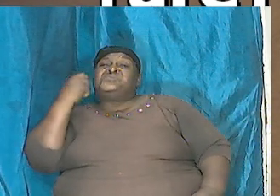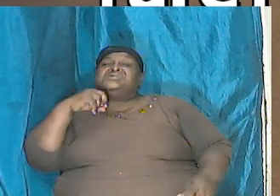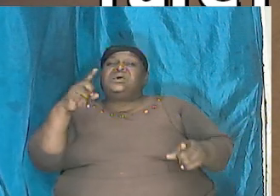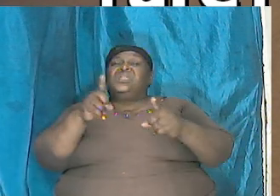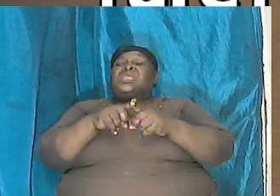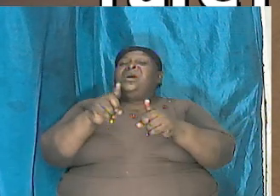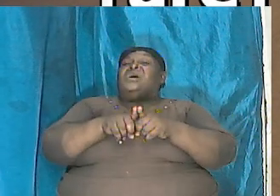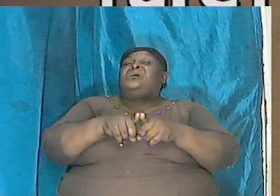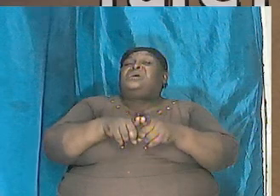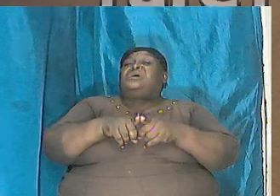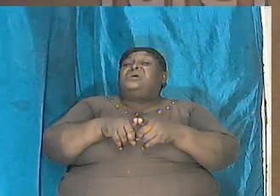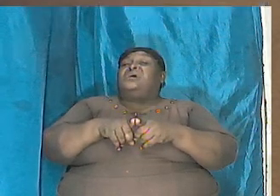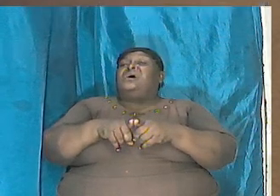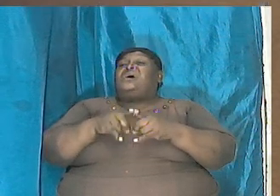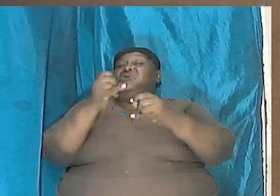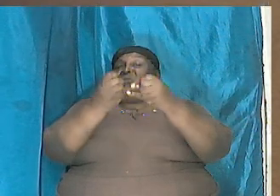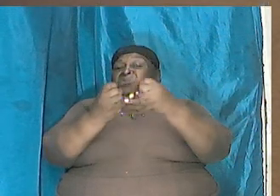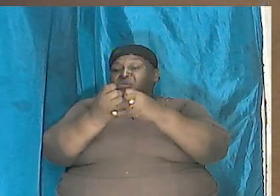iron